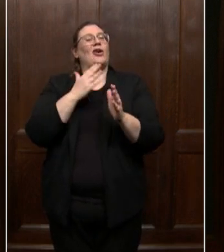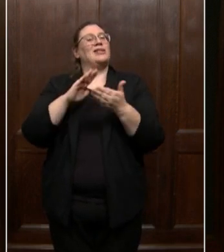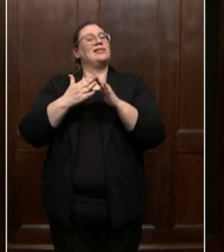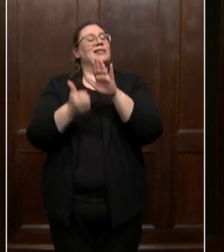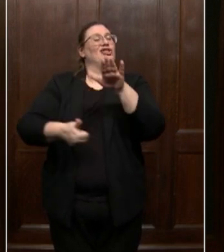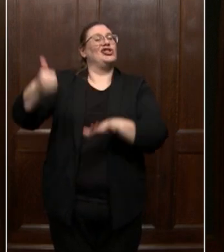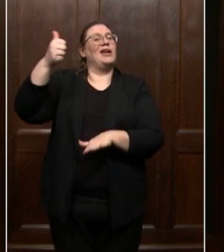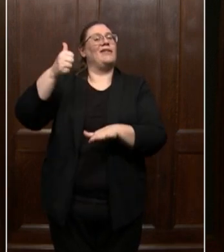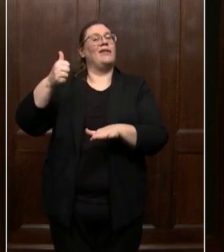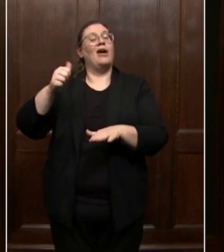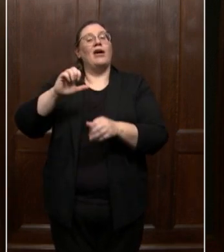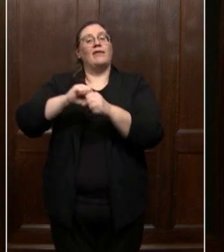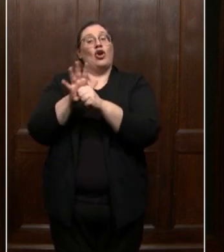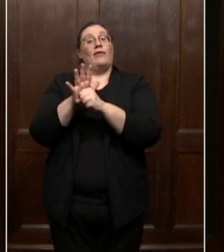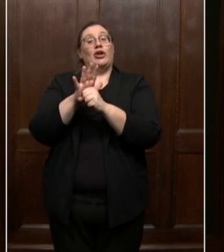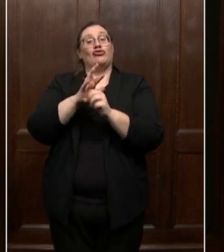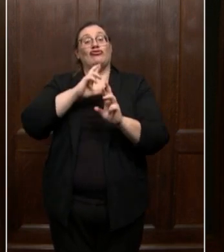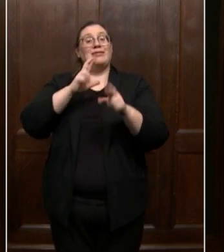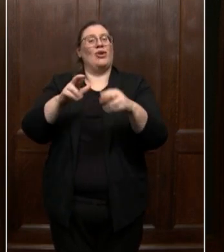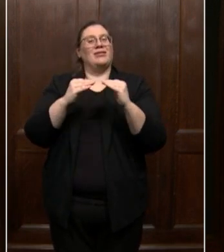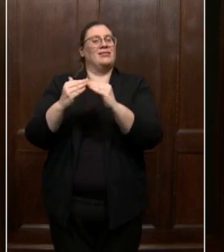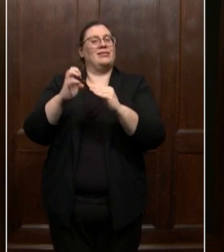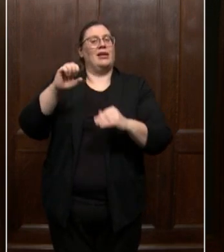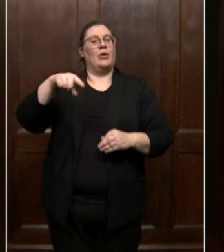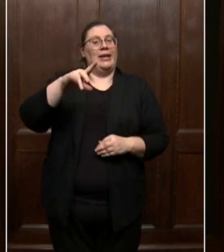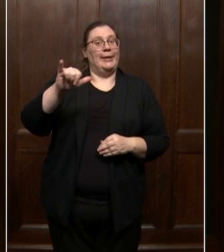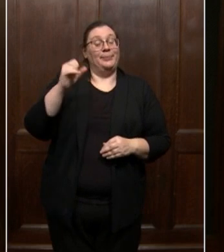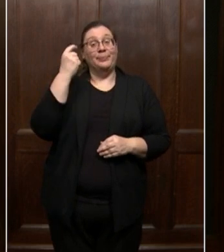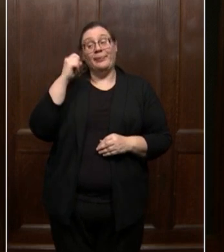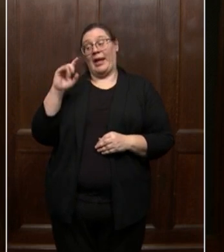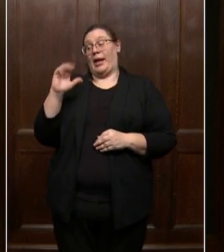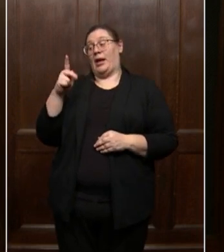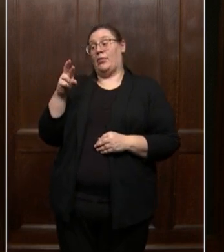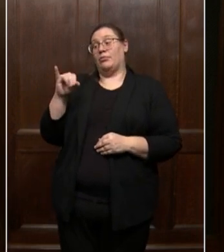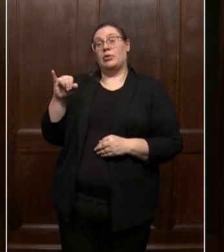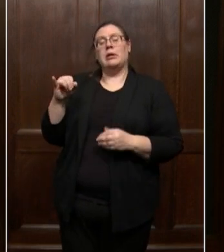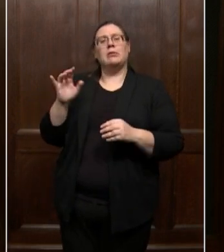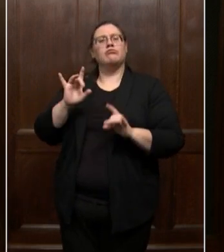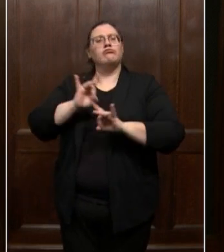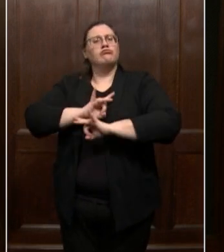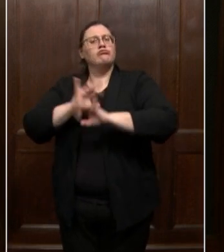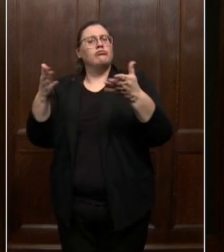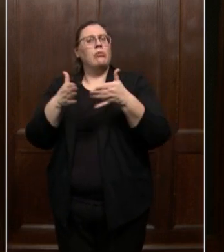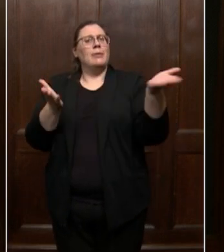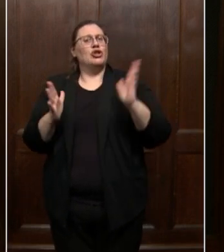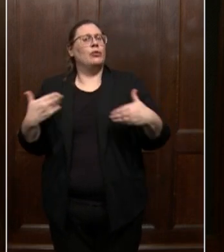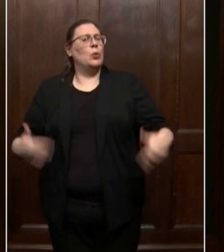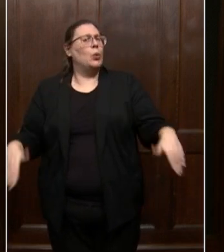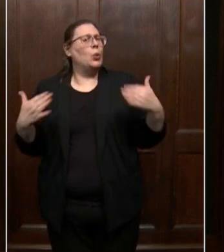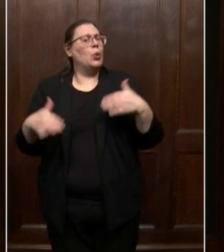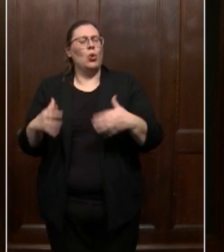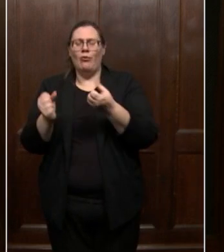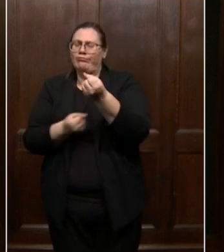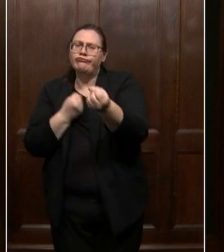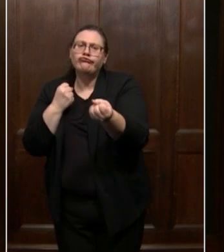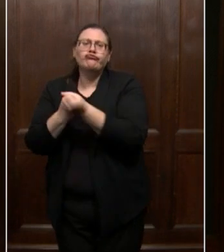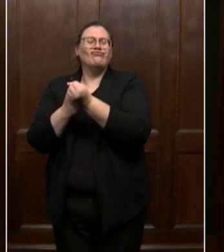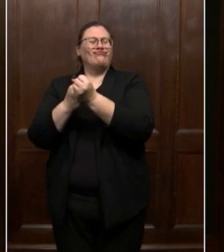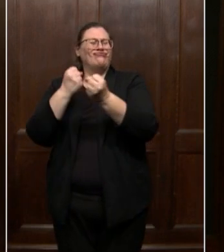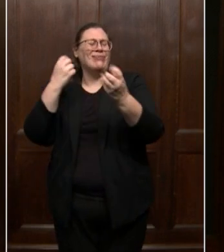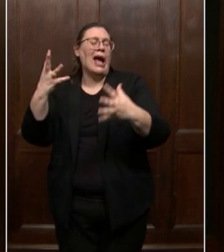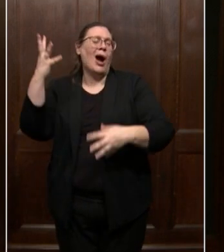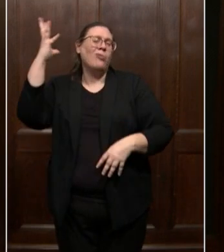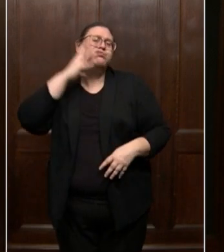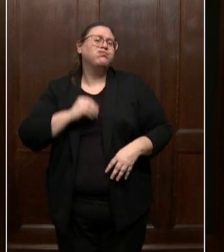COVID response equity. Capri is an amazing public servant, a tireless advocate with years